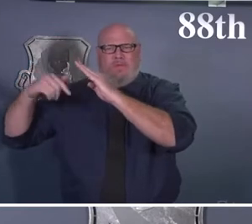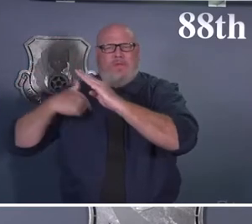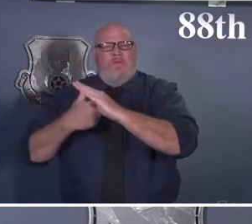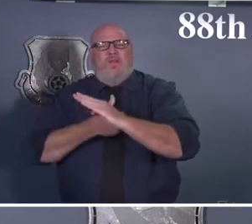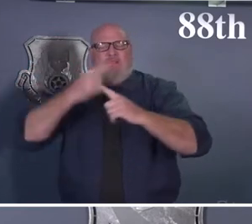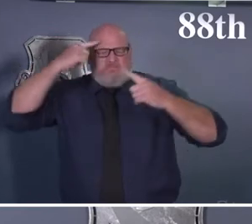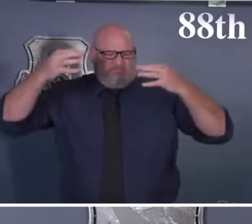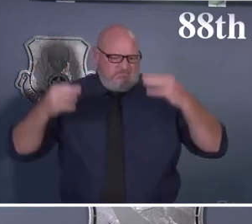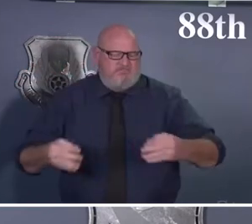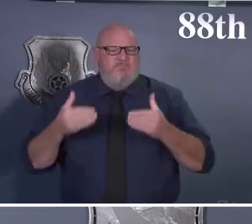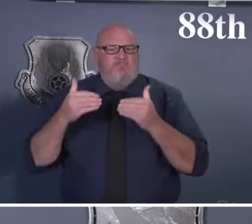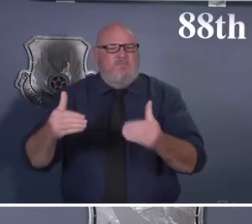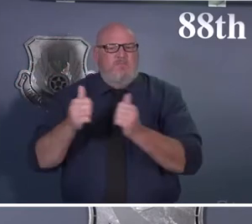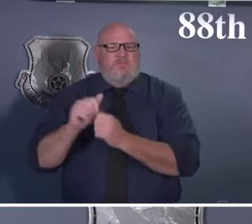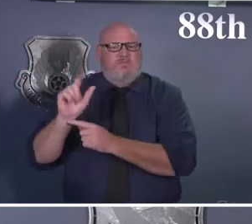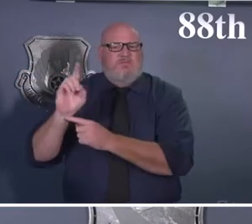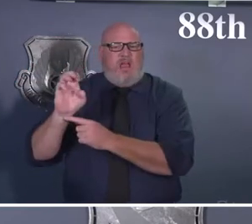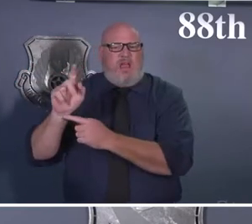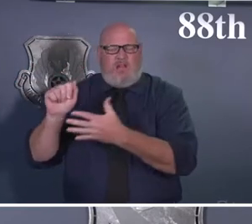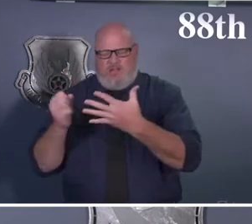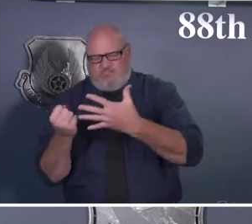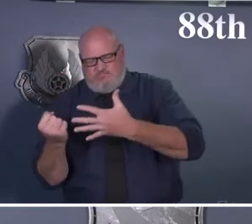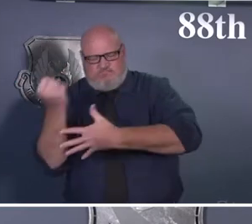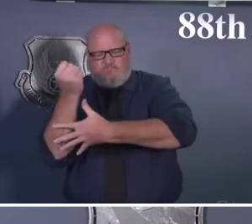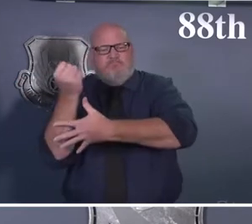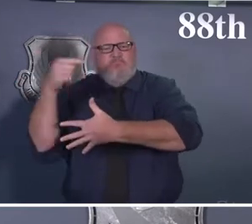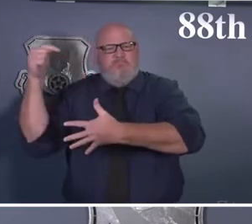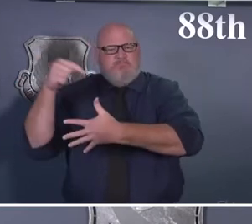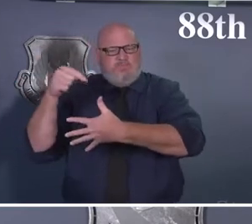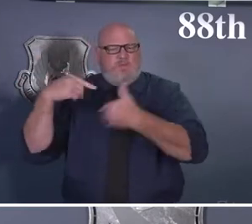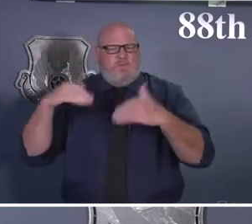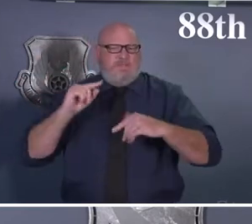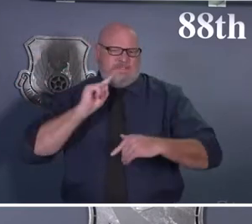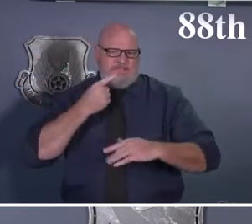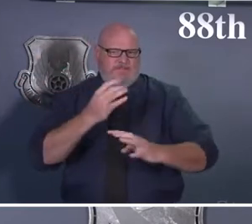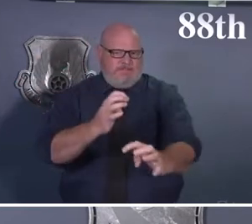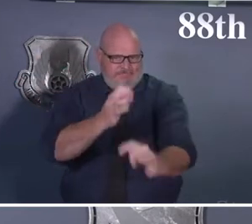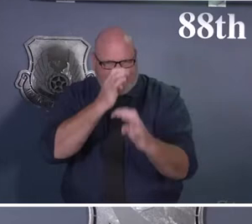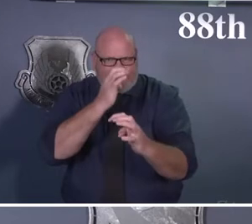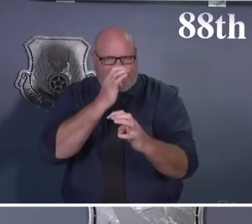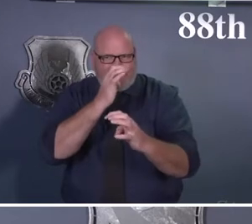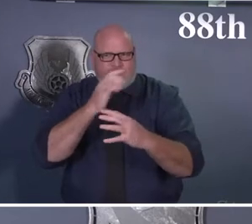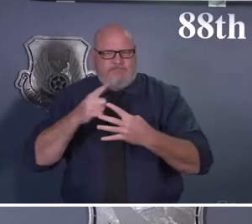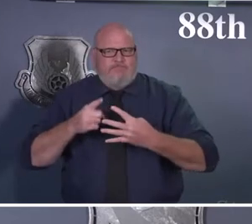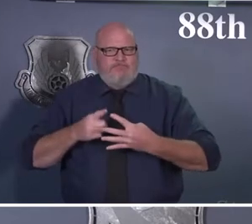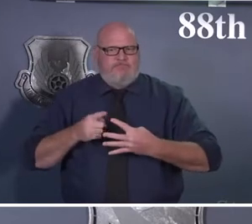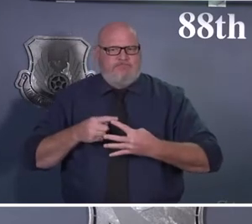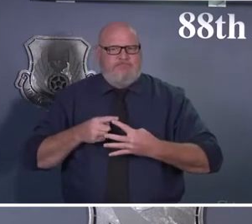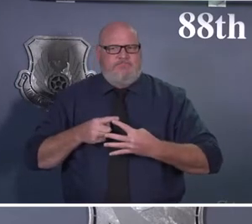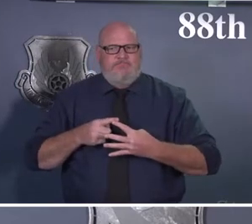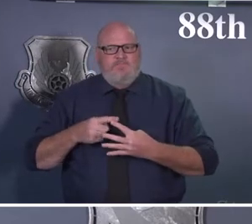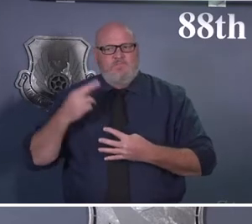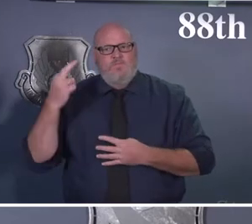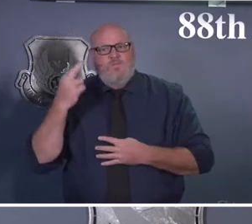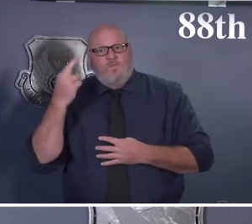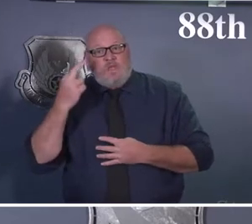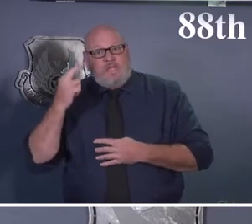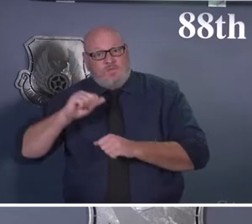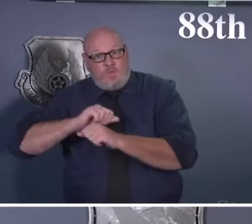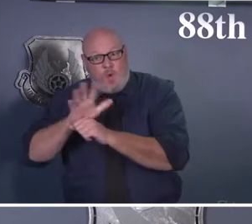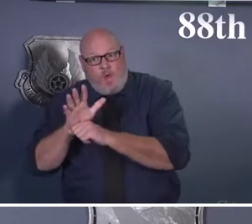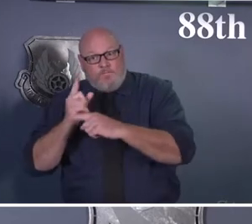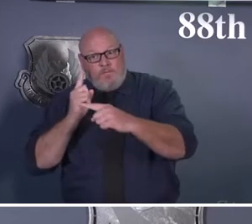measures or metrics that we use. And that is our COVID case incidence rate, as reported by the COVID data